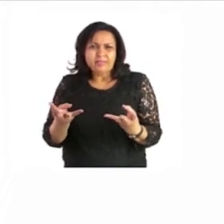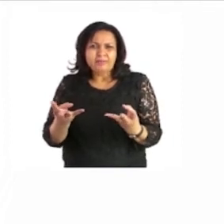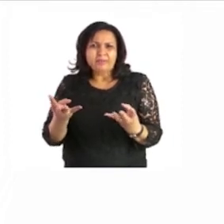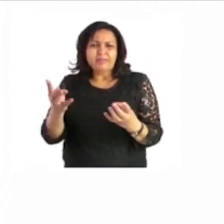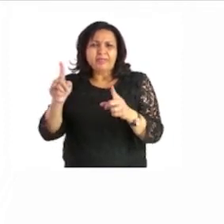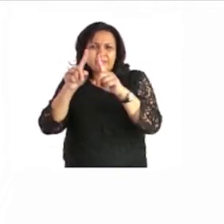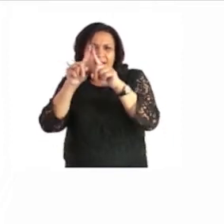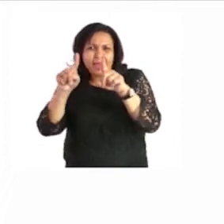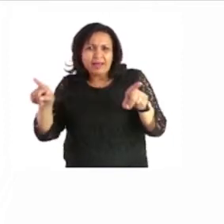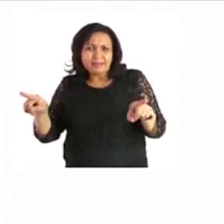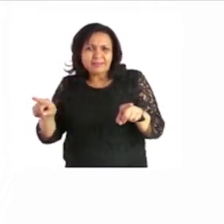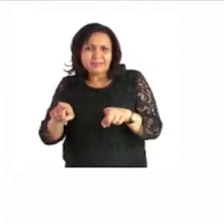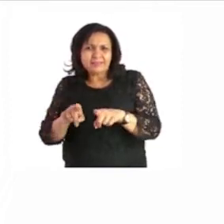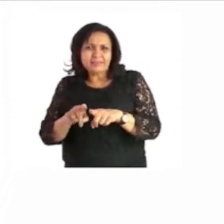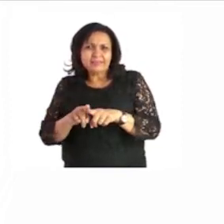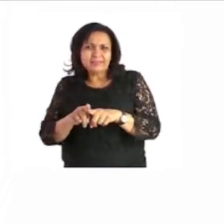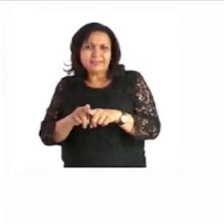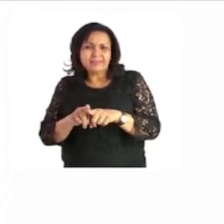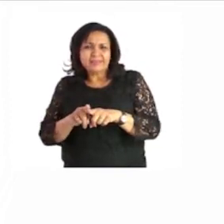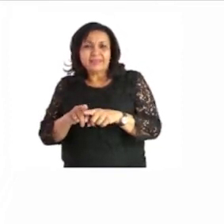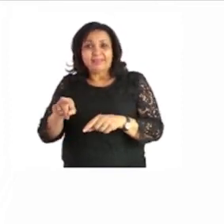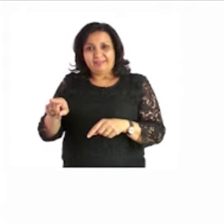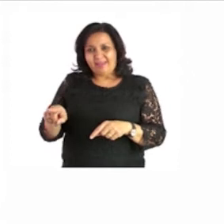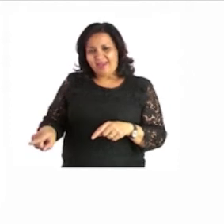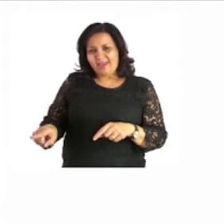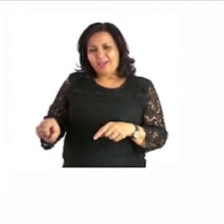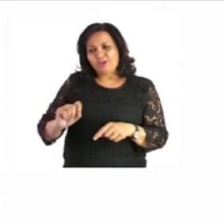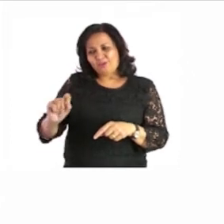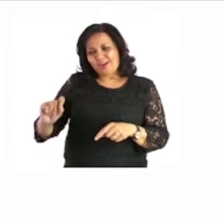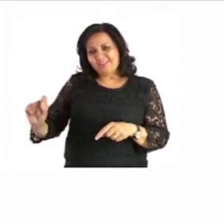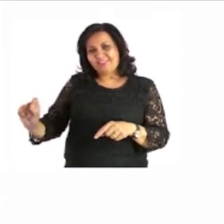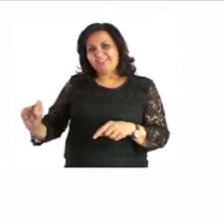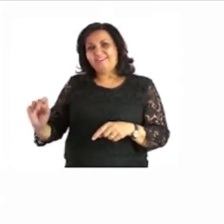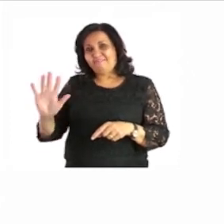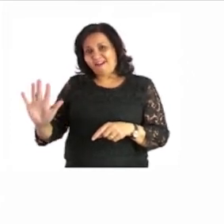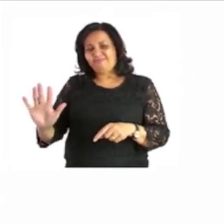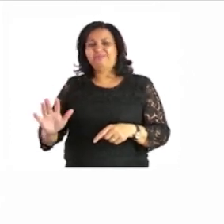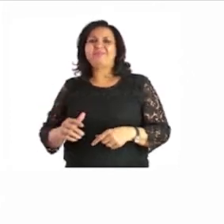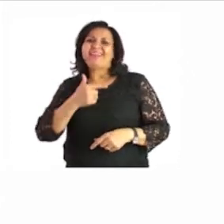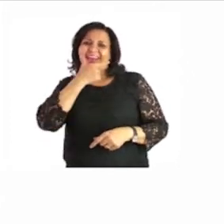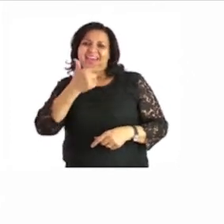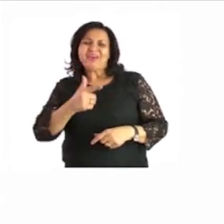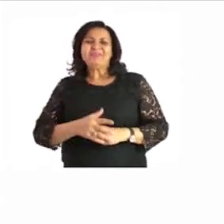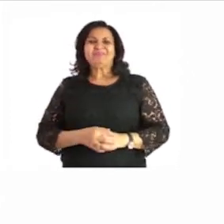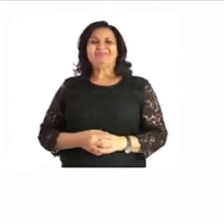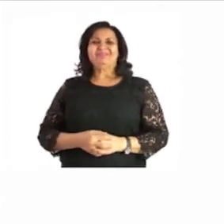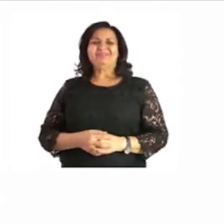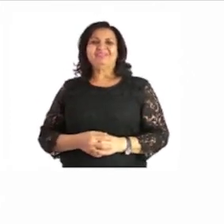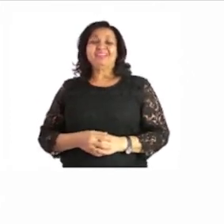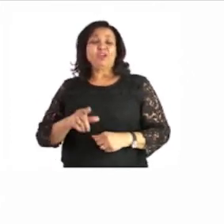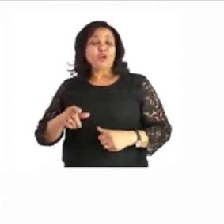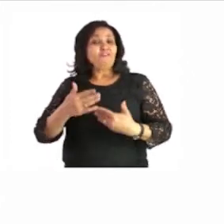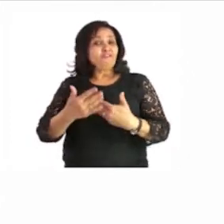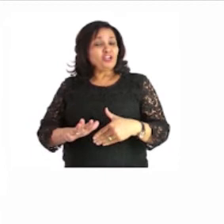triangles can you see so we write it in there thank you so much i hope you will finish